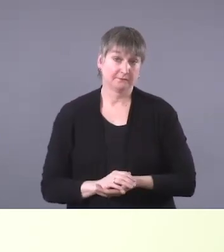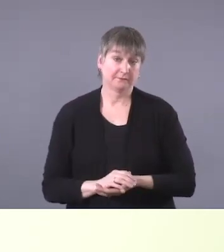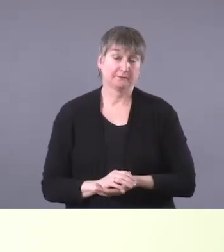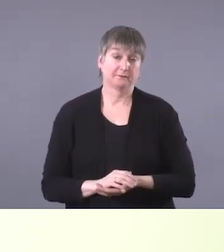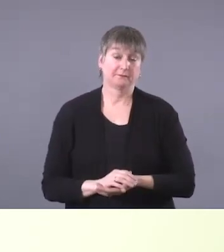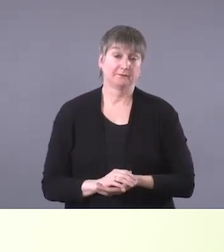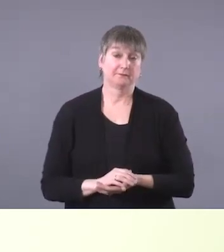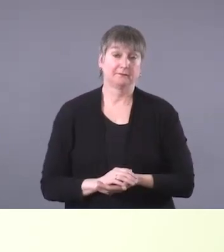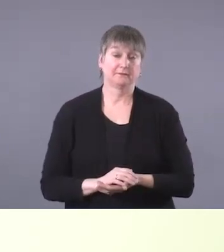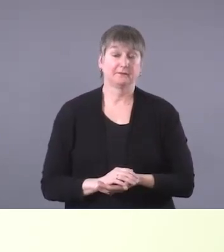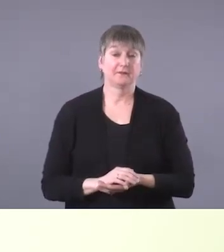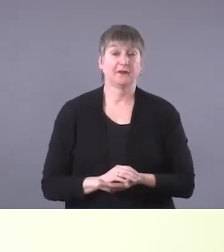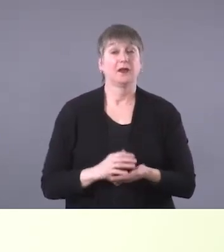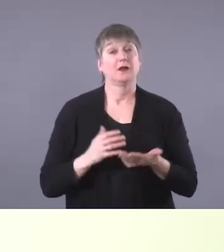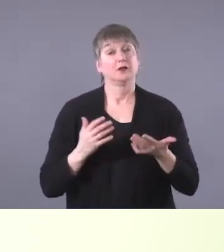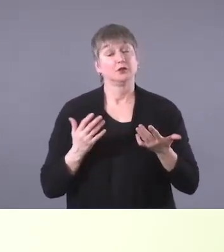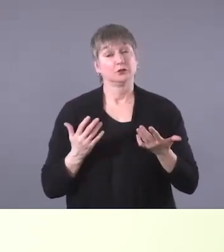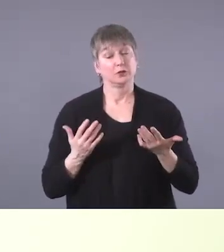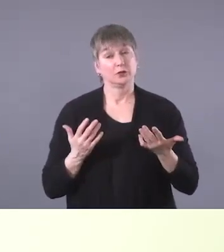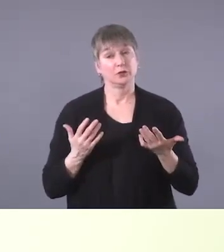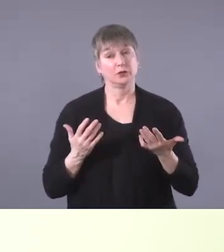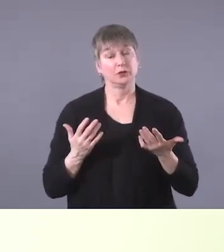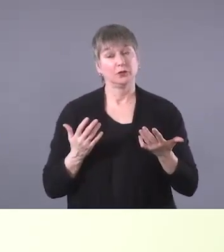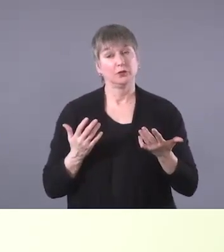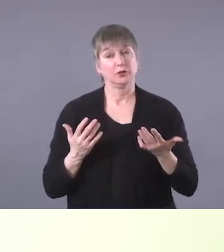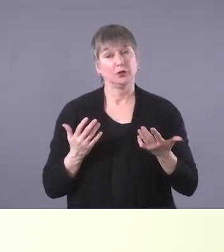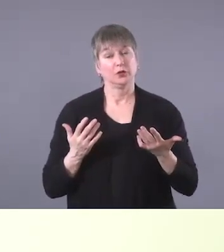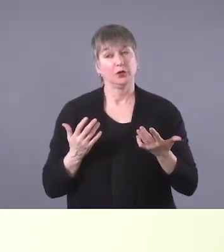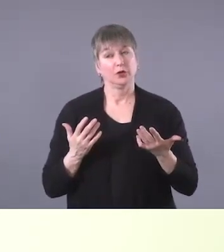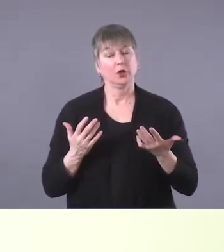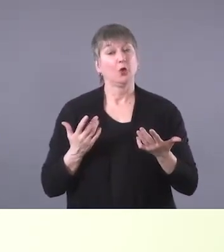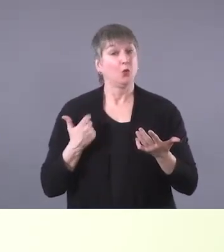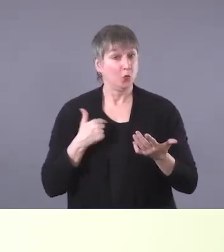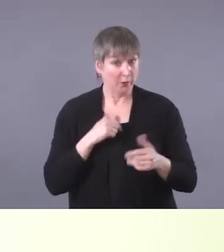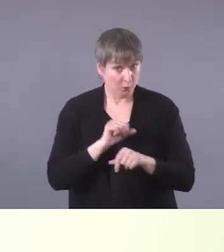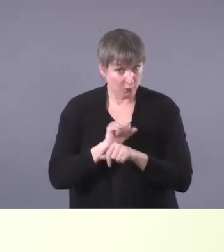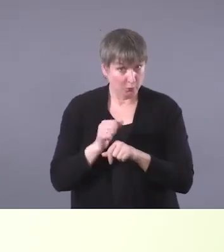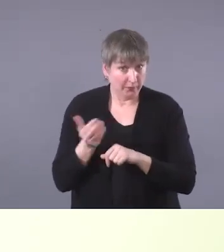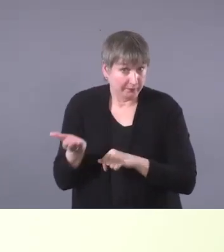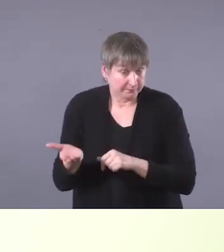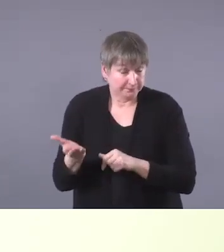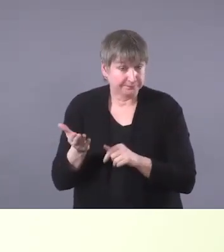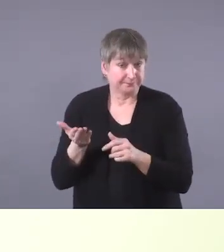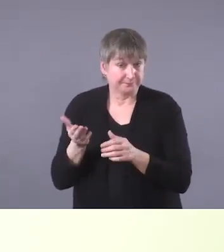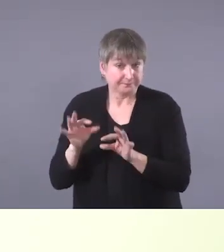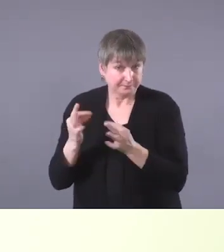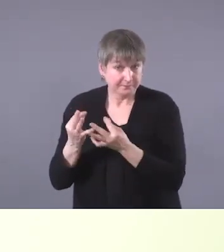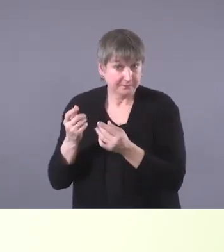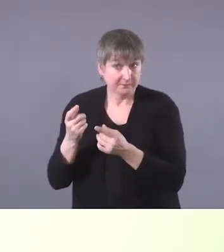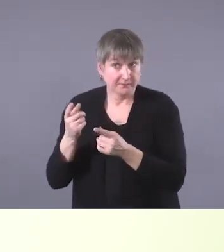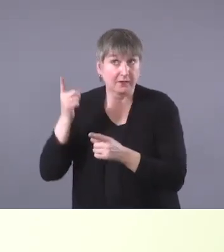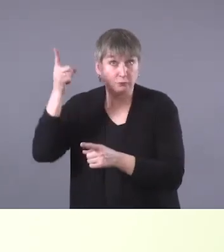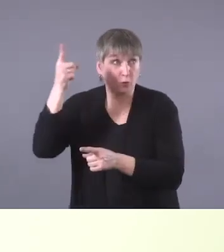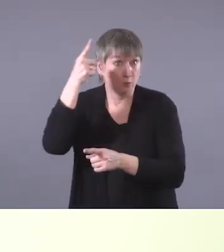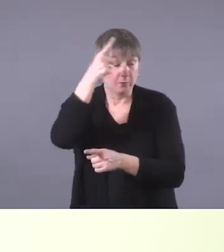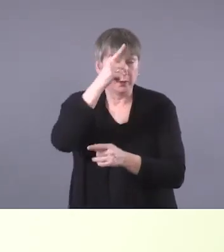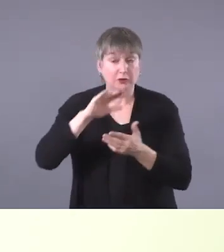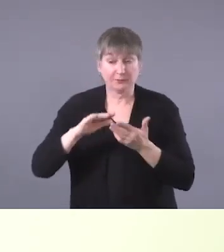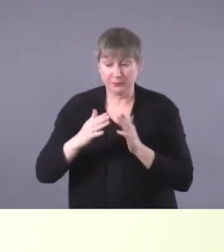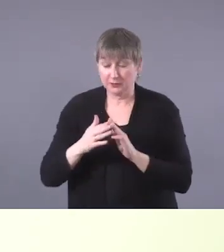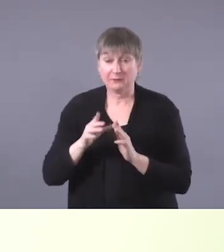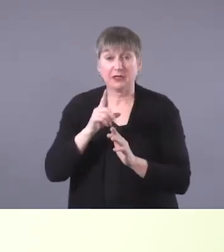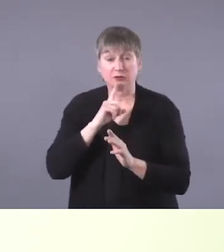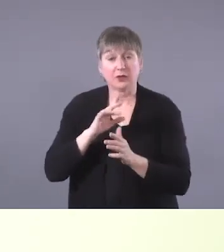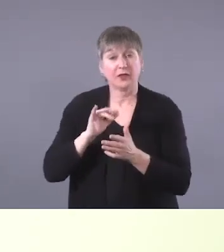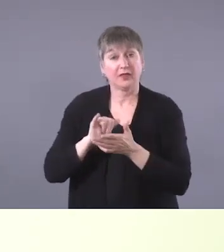some of the recommendations, you know, when we, when we do work with those families from the remote communities is to make sure you come